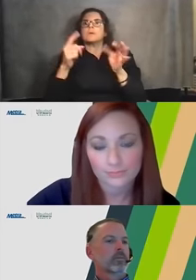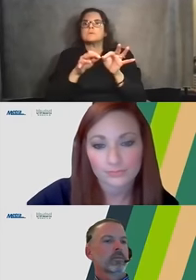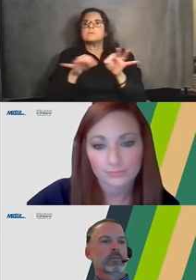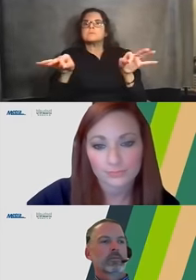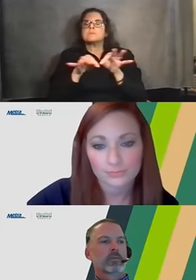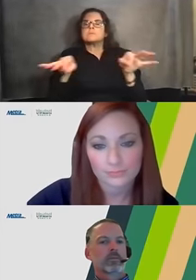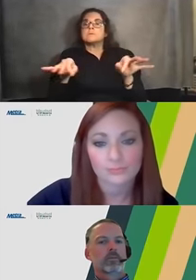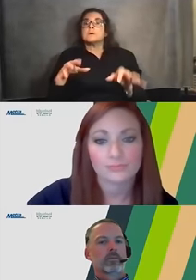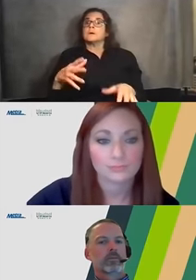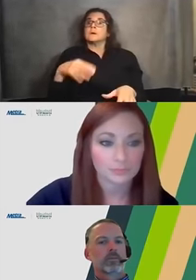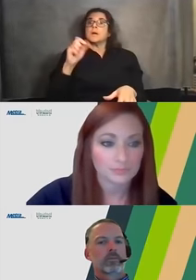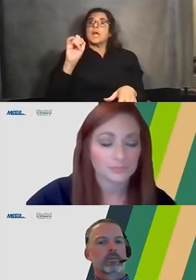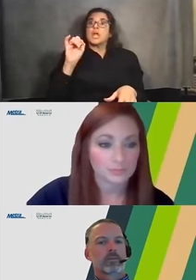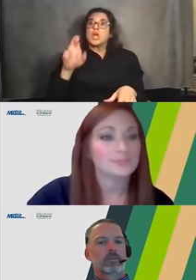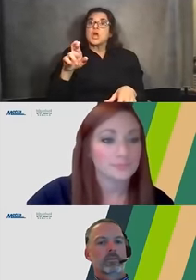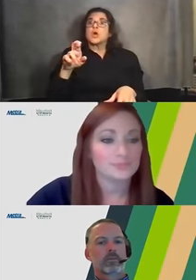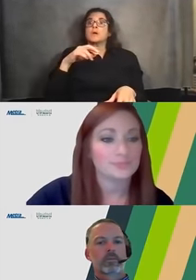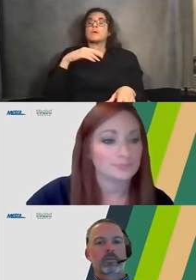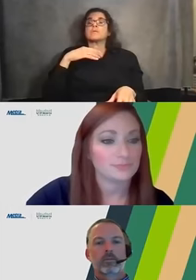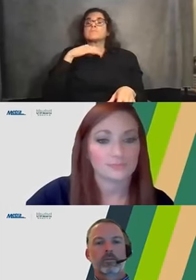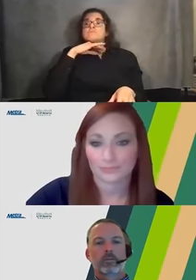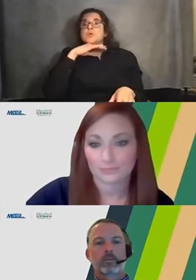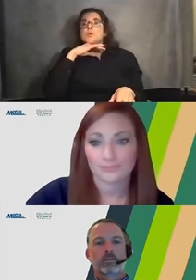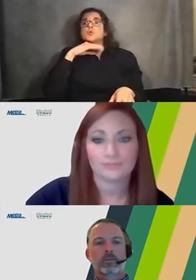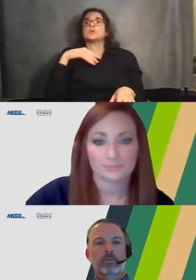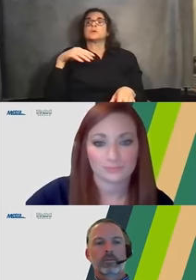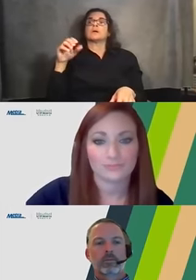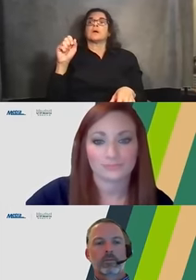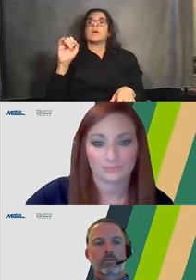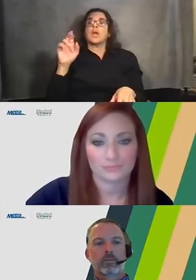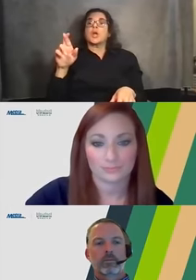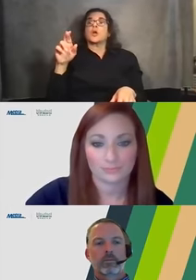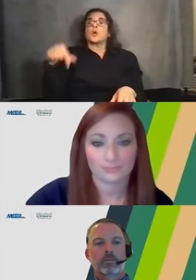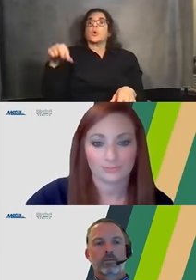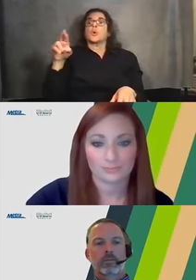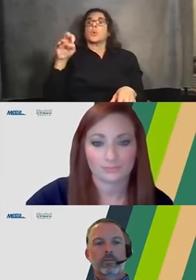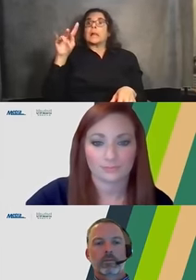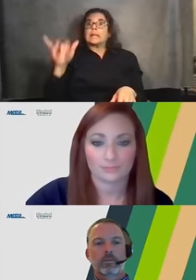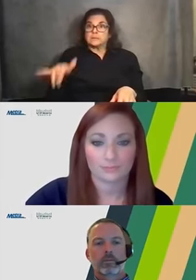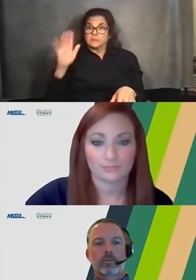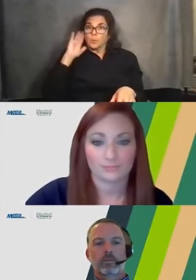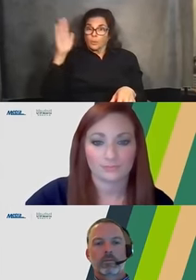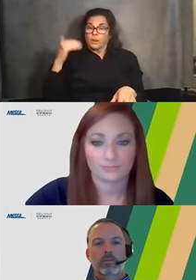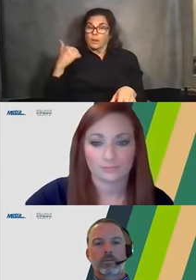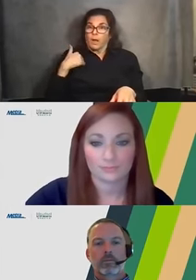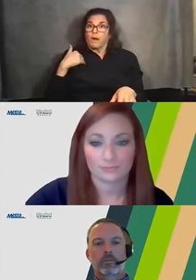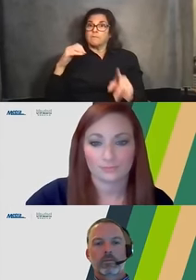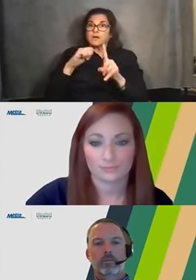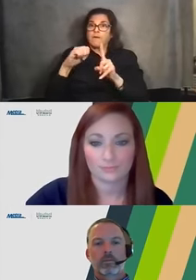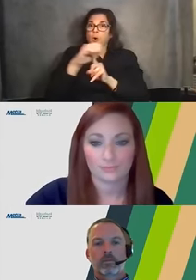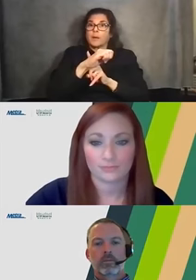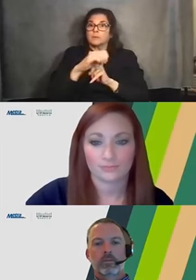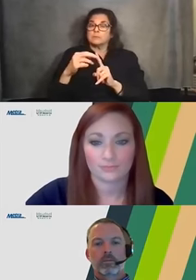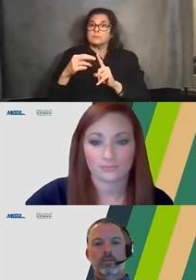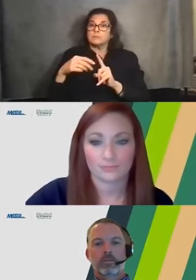some assessment about that included in the environmental review and I anticipate there will be a section on that in the DCE document. And